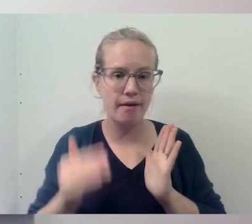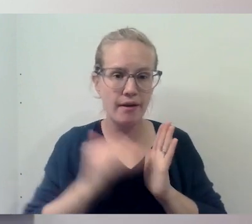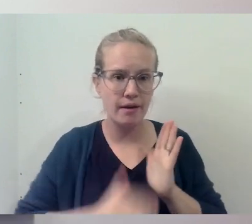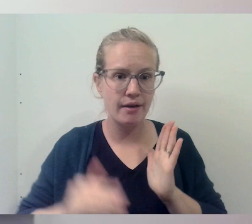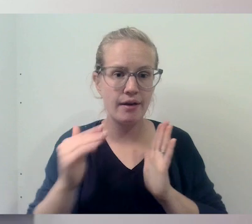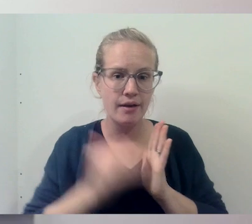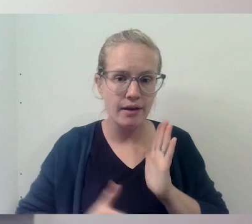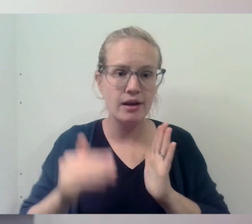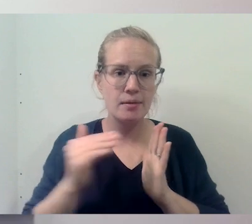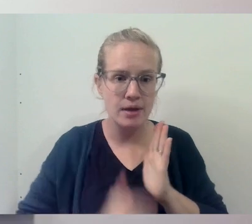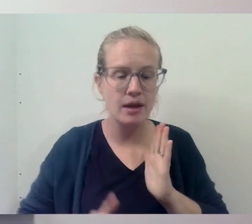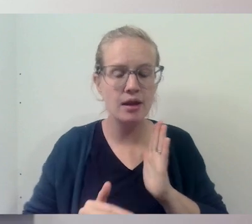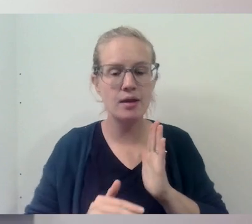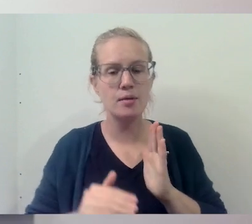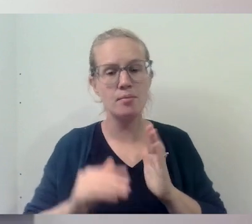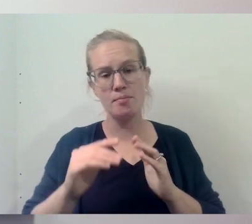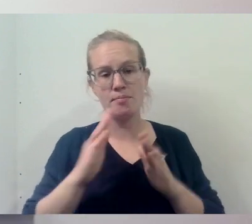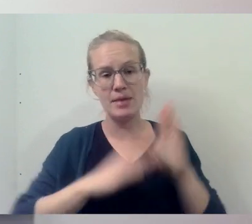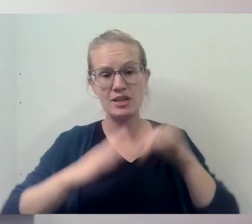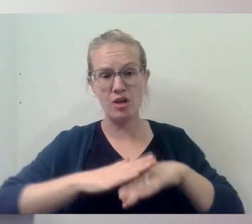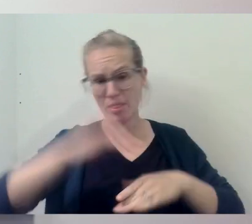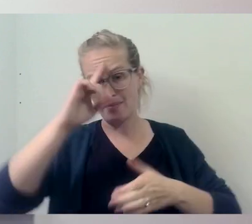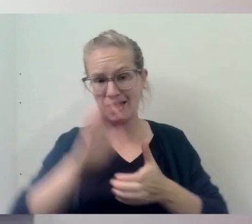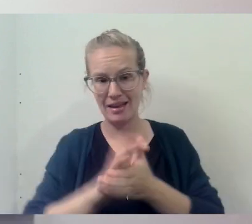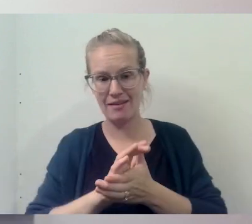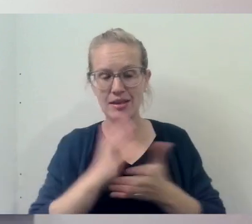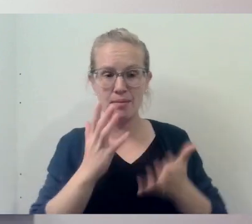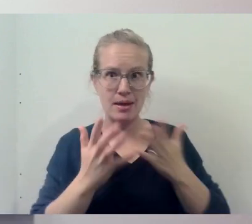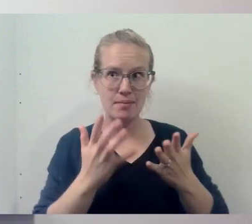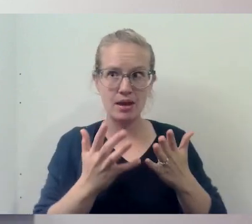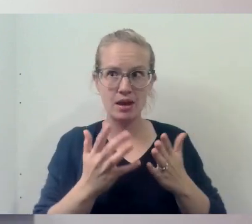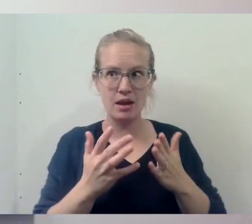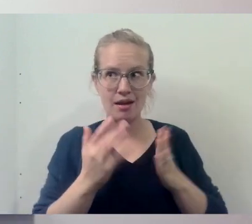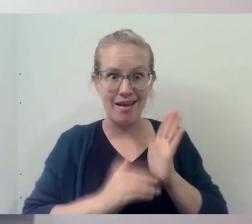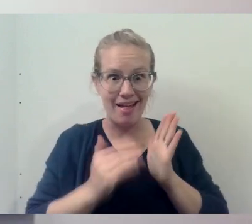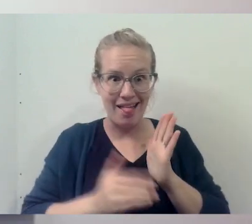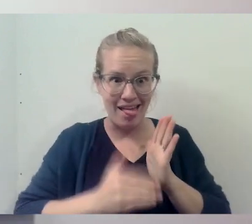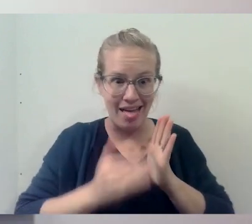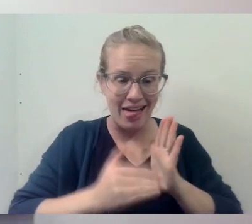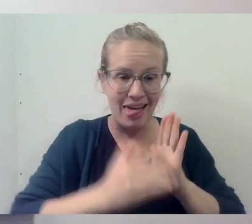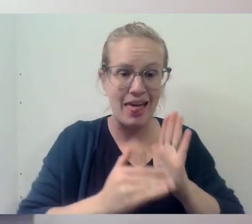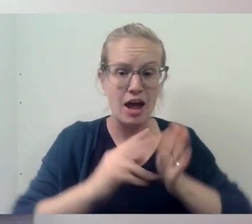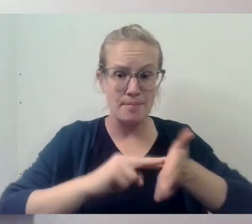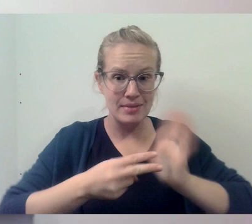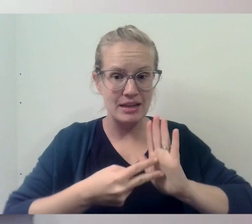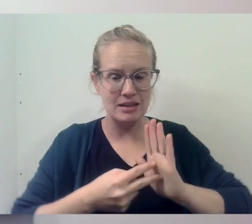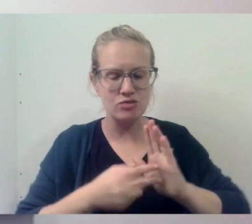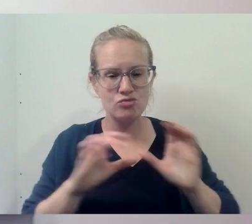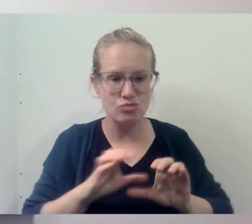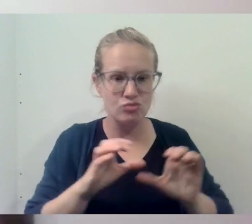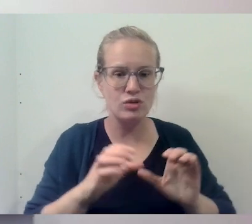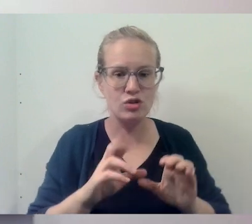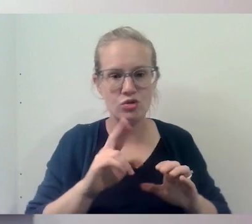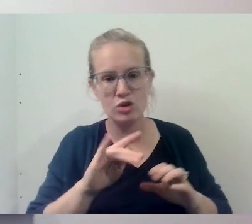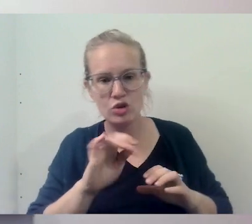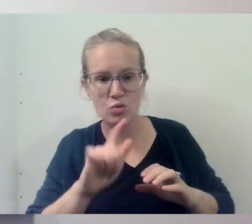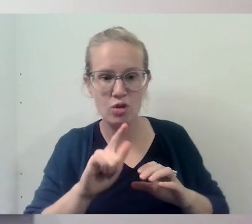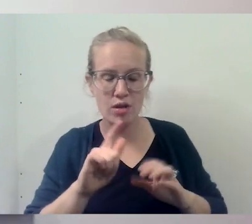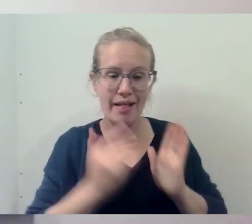and over again. And based on their belief that maybe the number of times they do that, you know, repeat those rituals